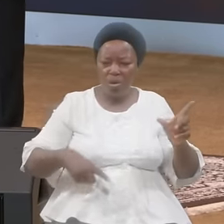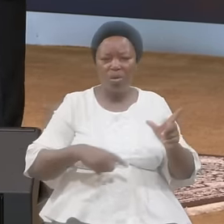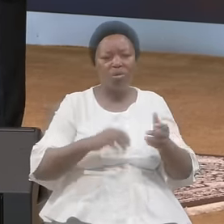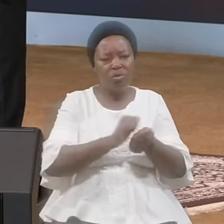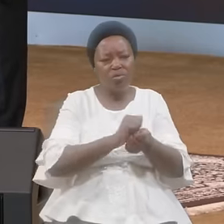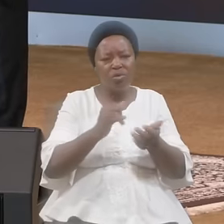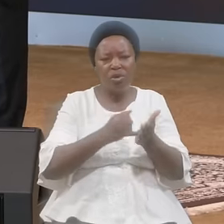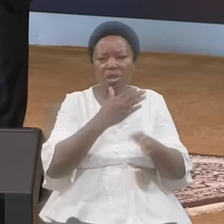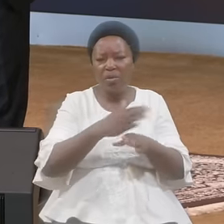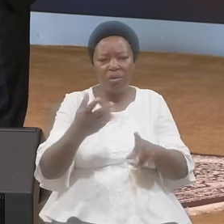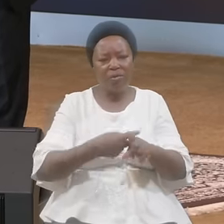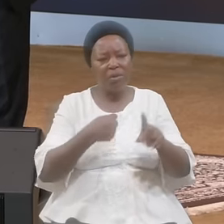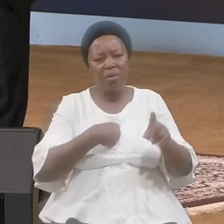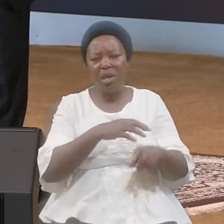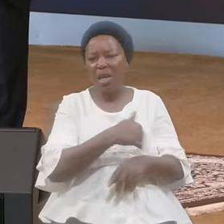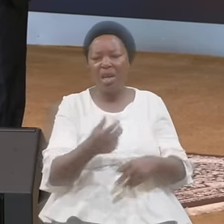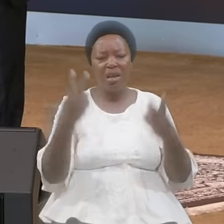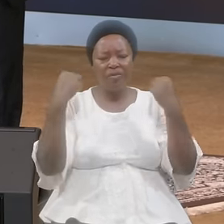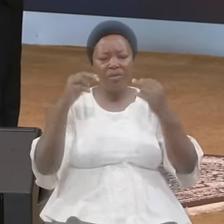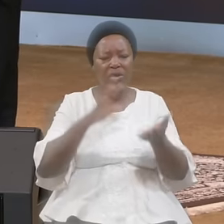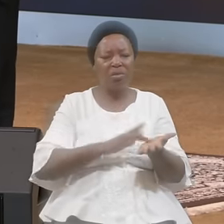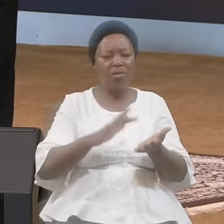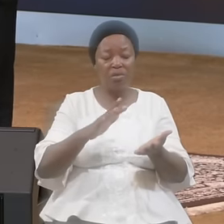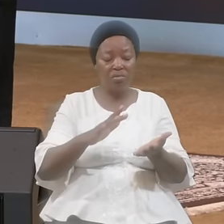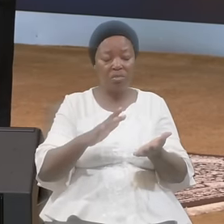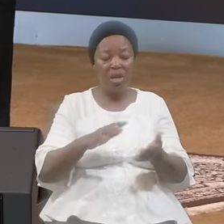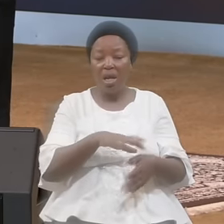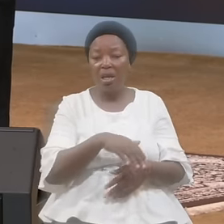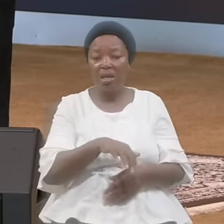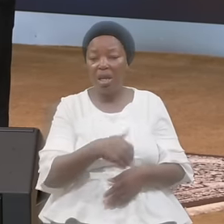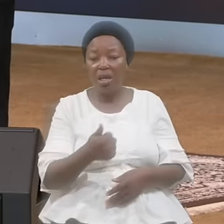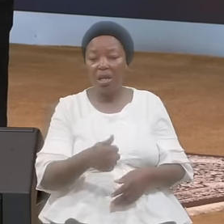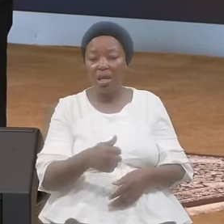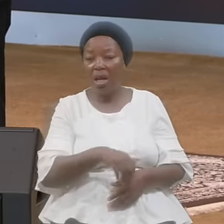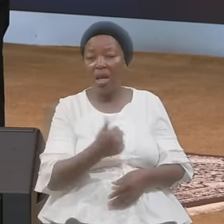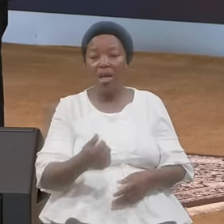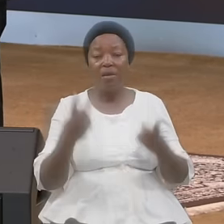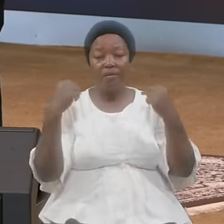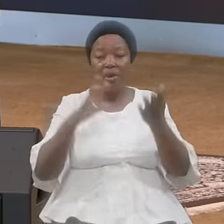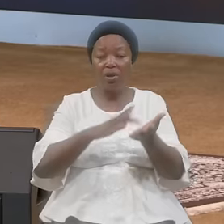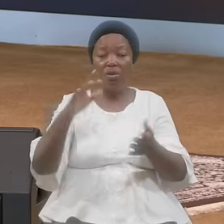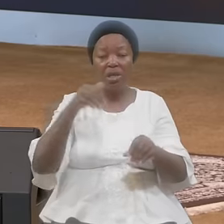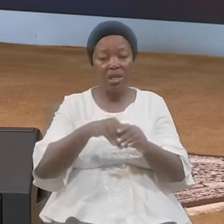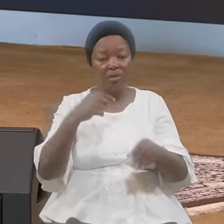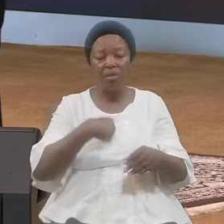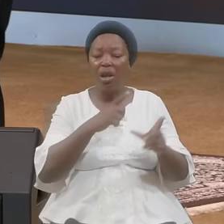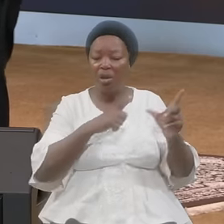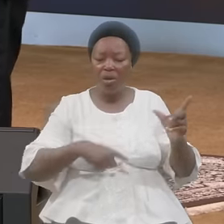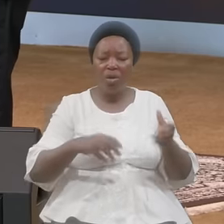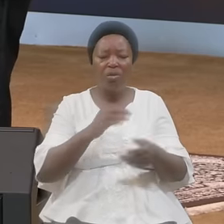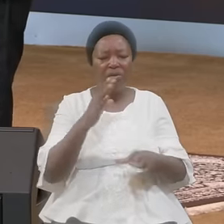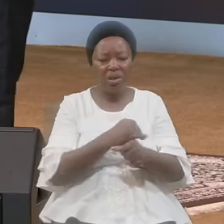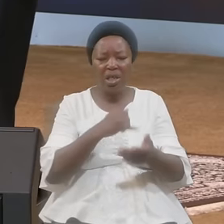Any vain glory In me Lord Purge me Any pride Any